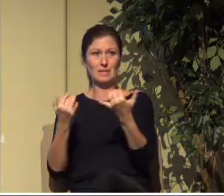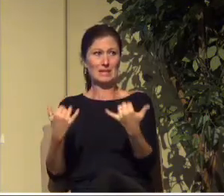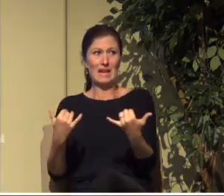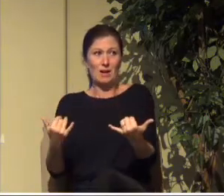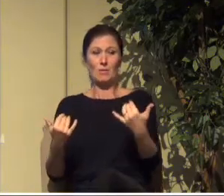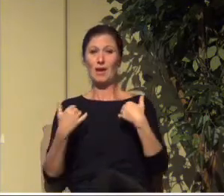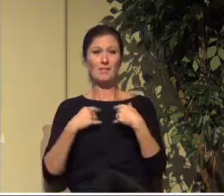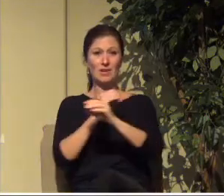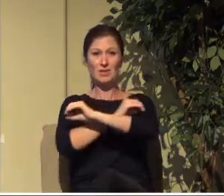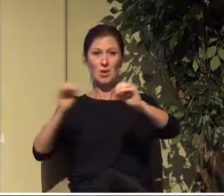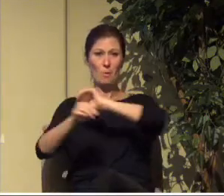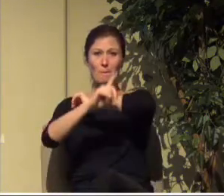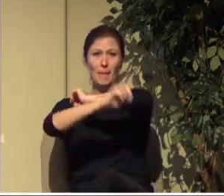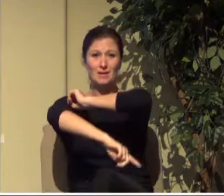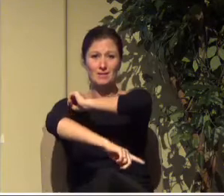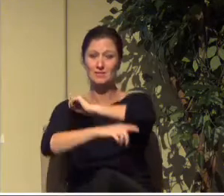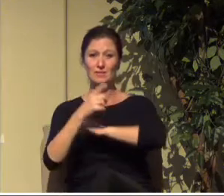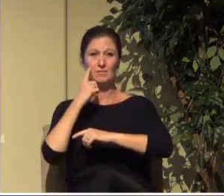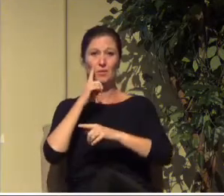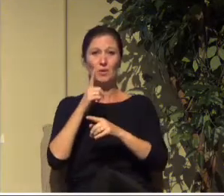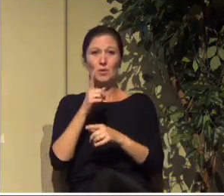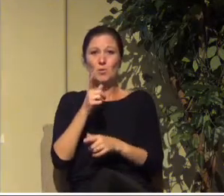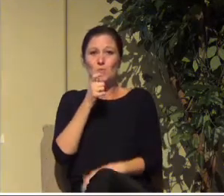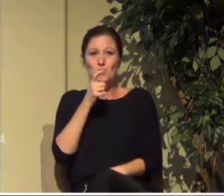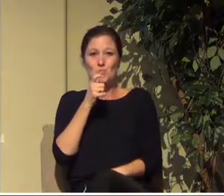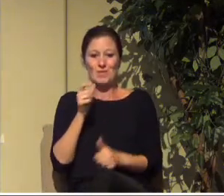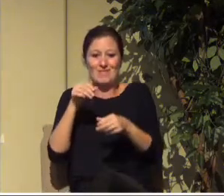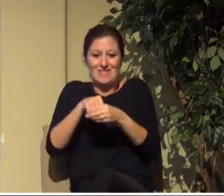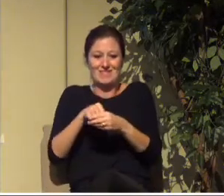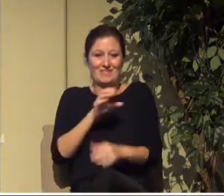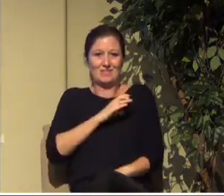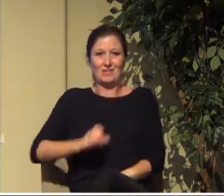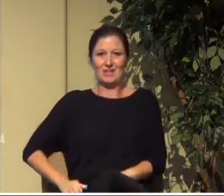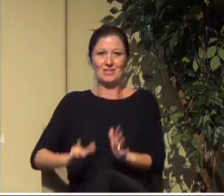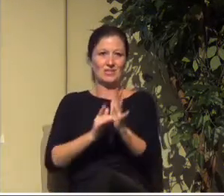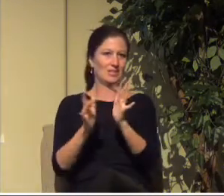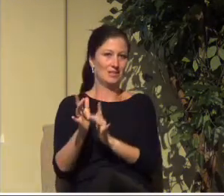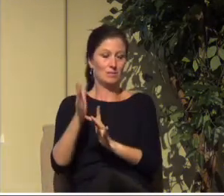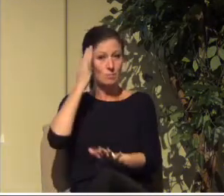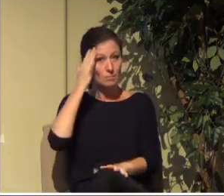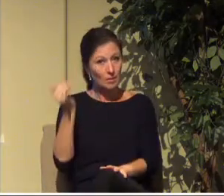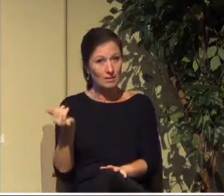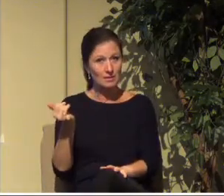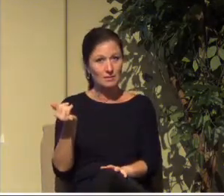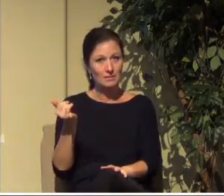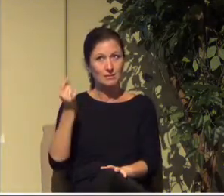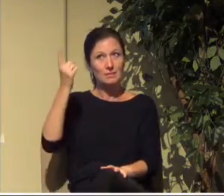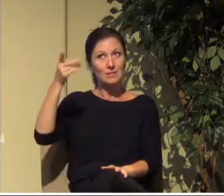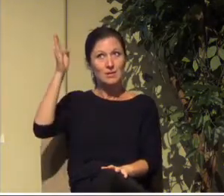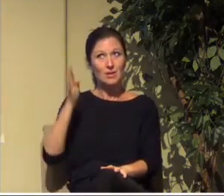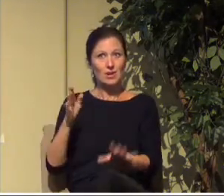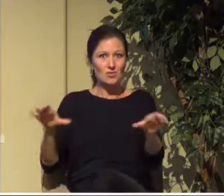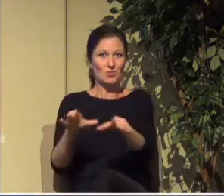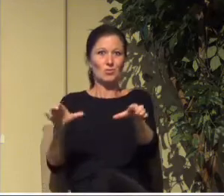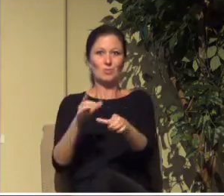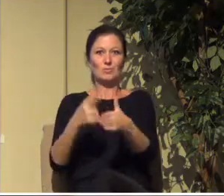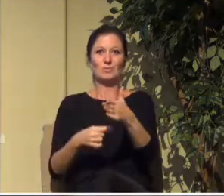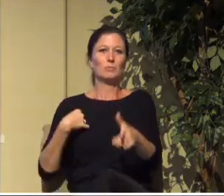for those who are in Christ Jesus. Why? Because God did what we could not do.